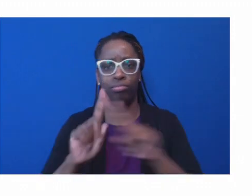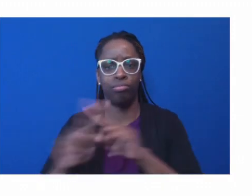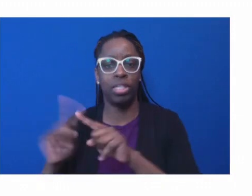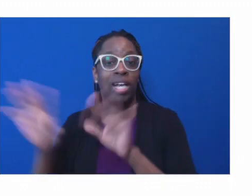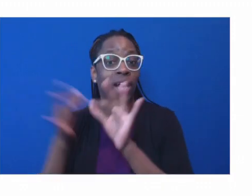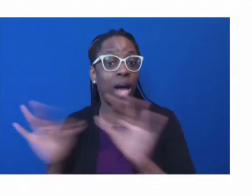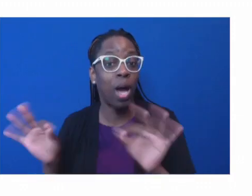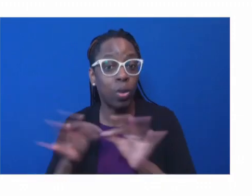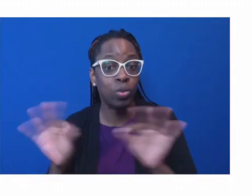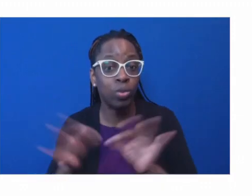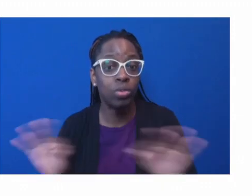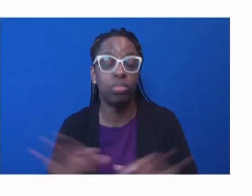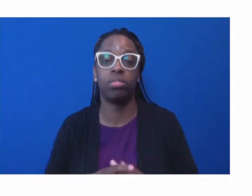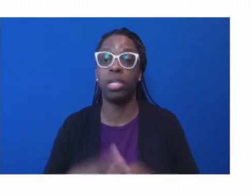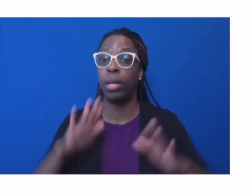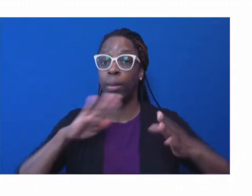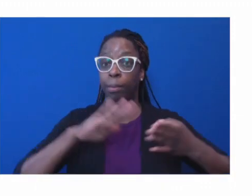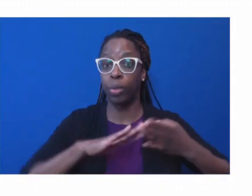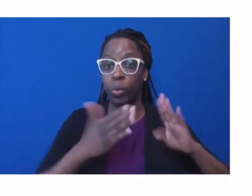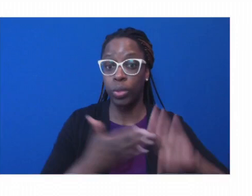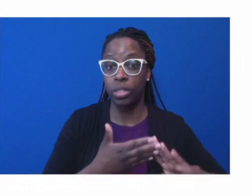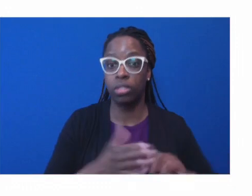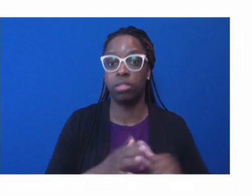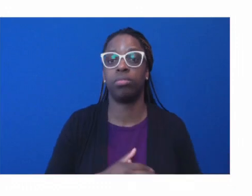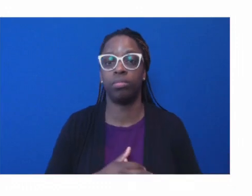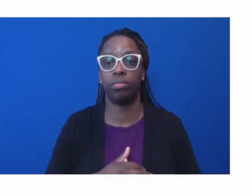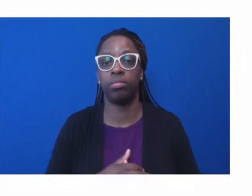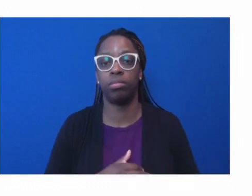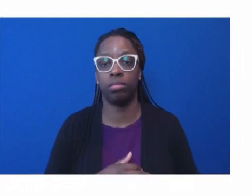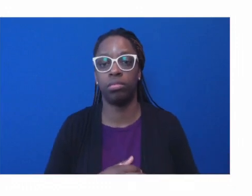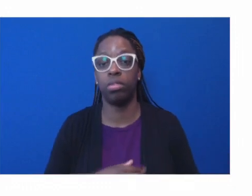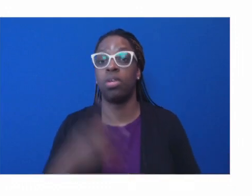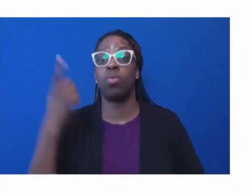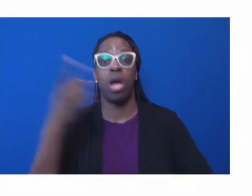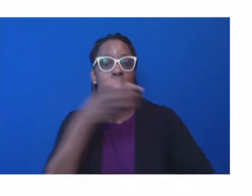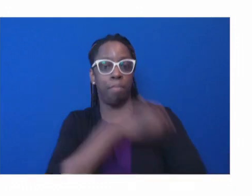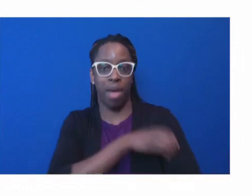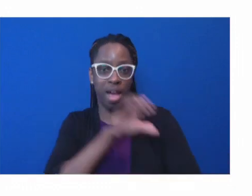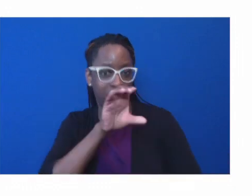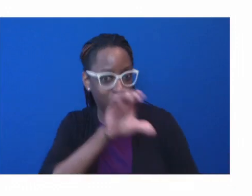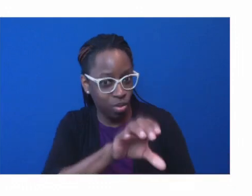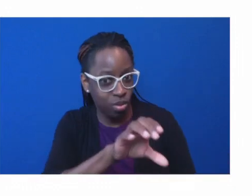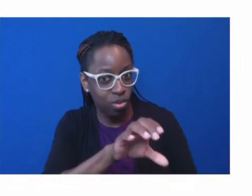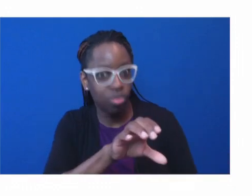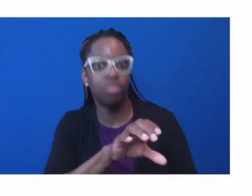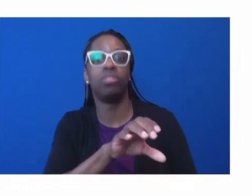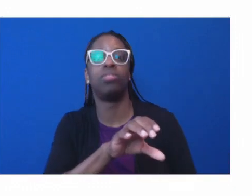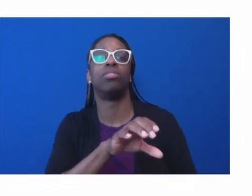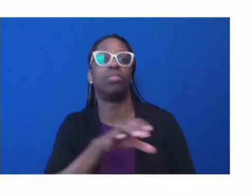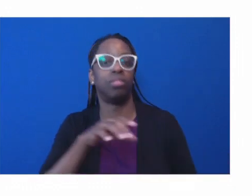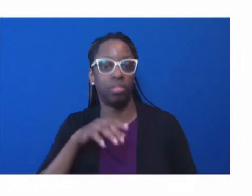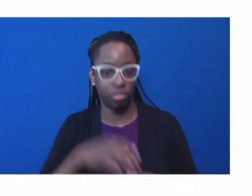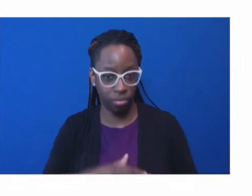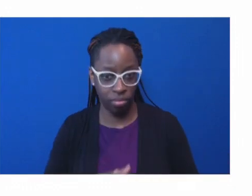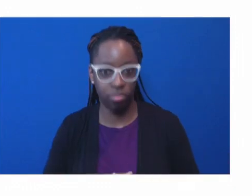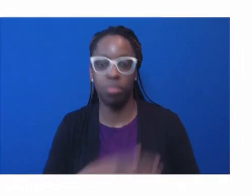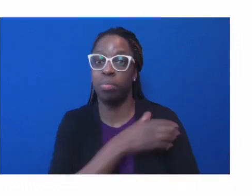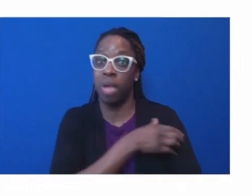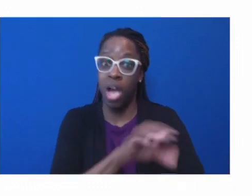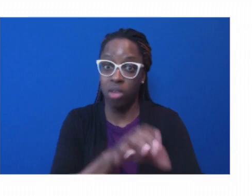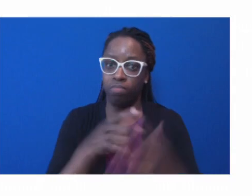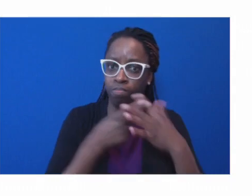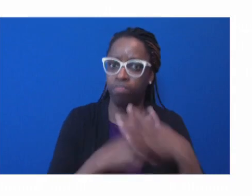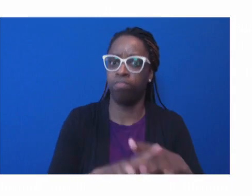provider initiative, which is really bringing our healthcare providers into the fold with our save, uh, moniker to really,